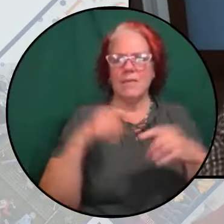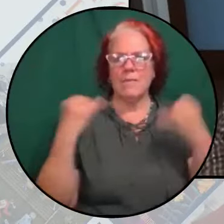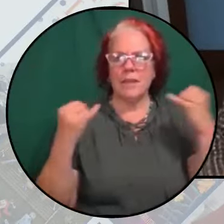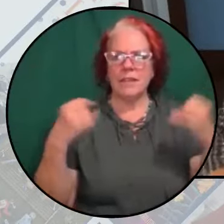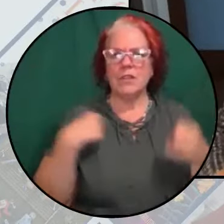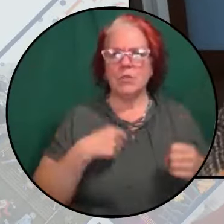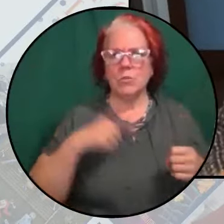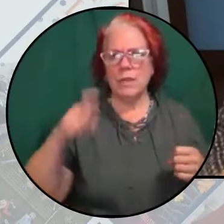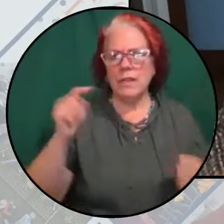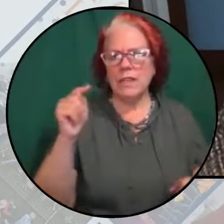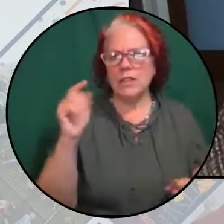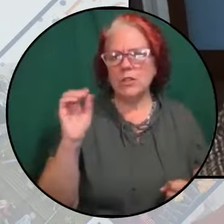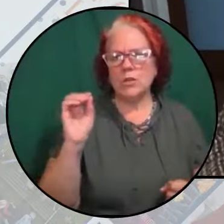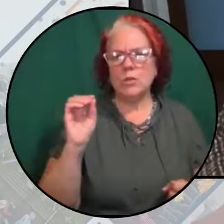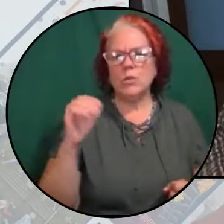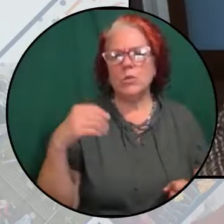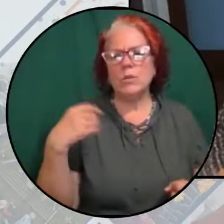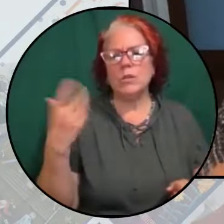need to